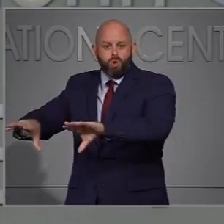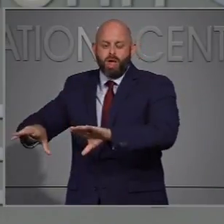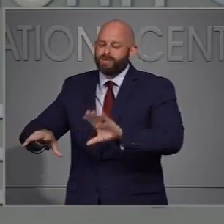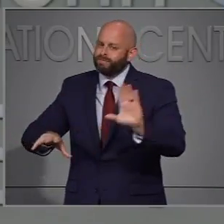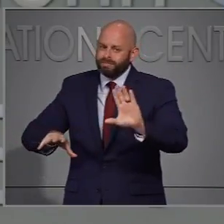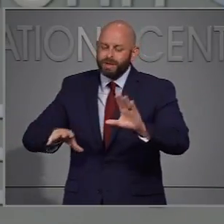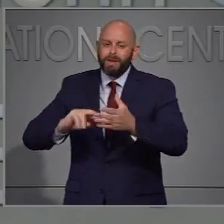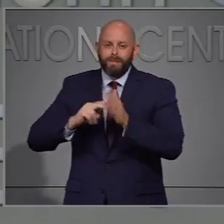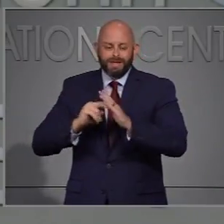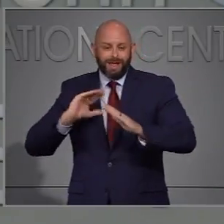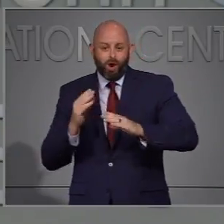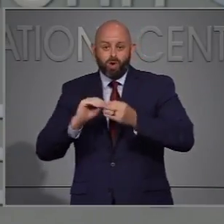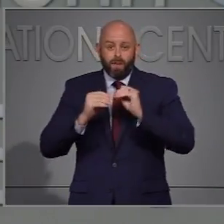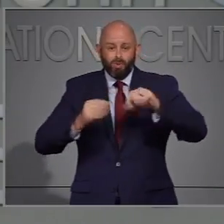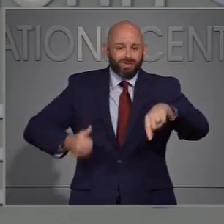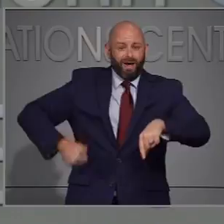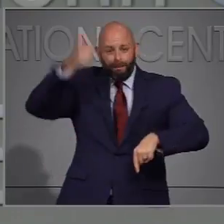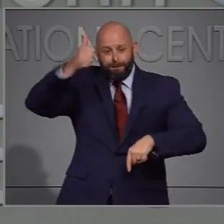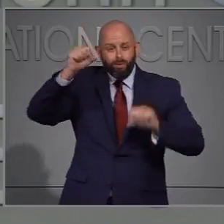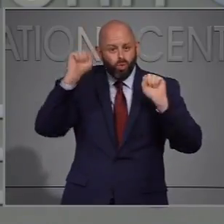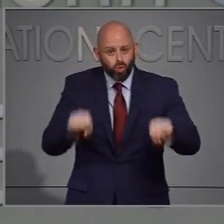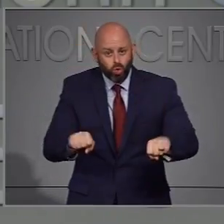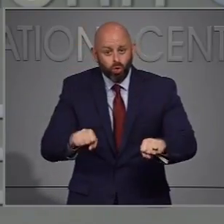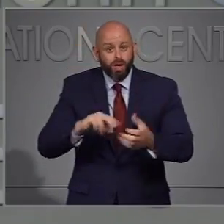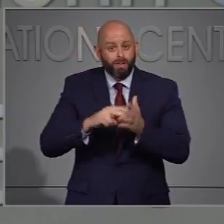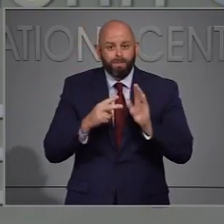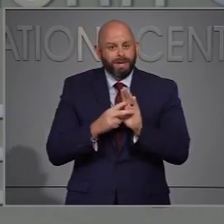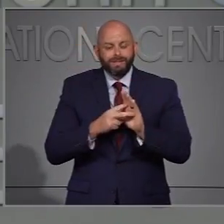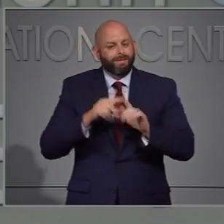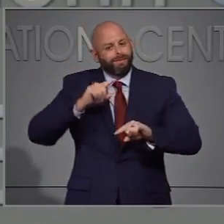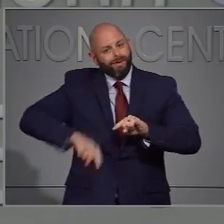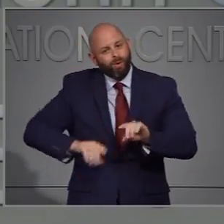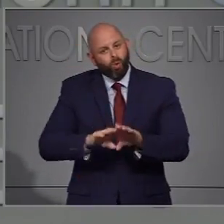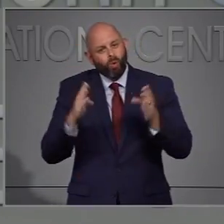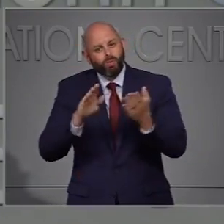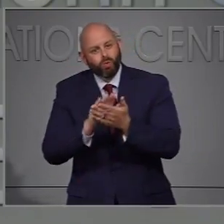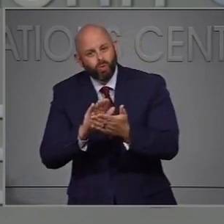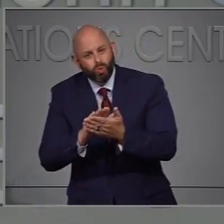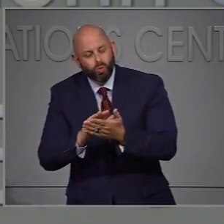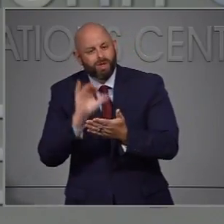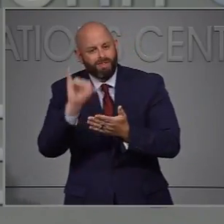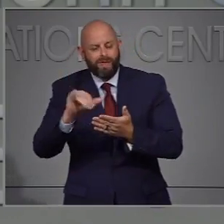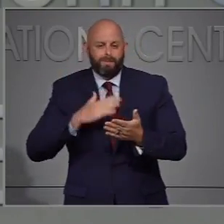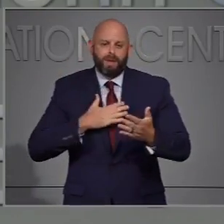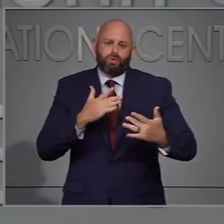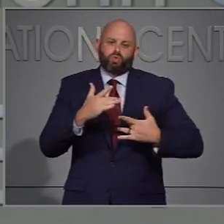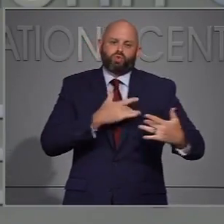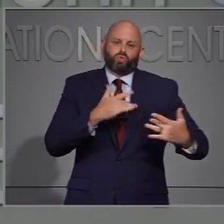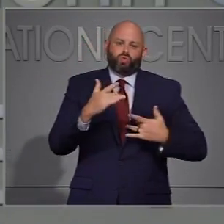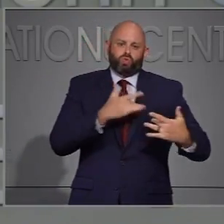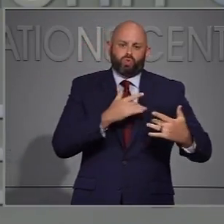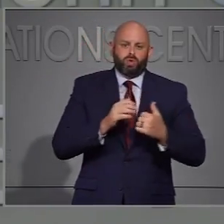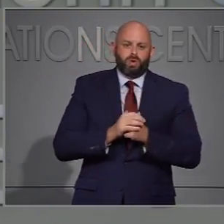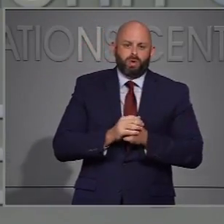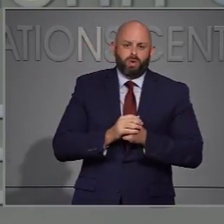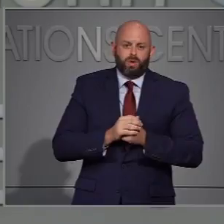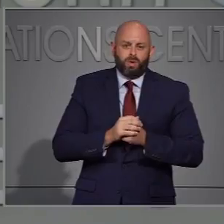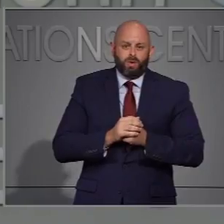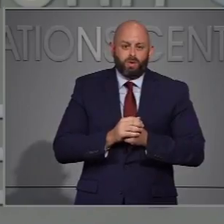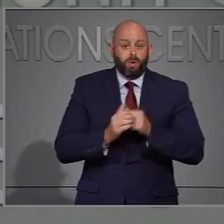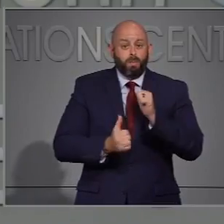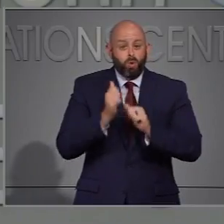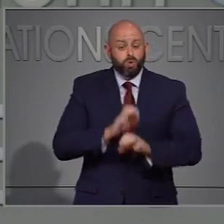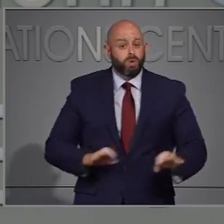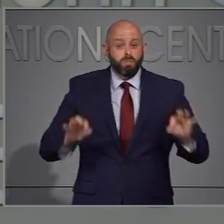spike that would threaten our ability to open schools. The most important opening is that of our